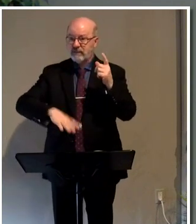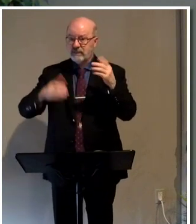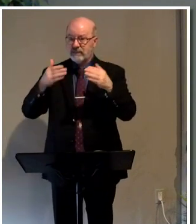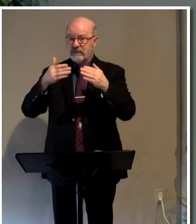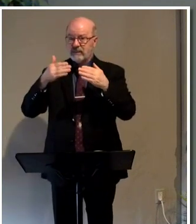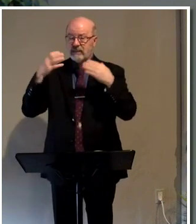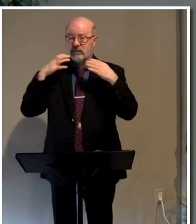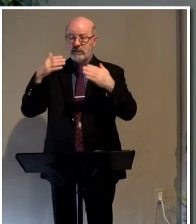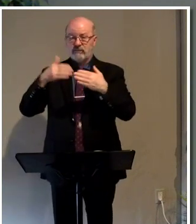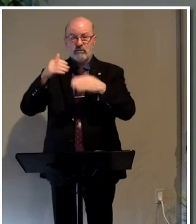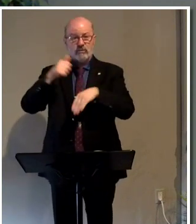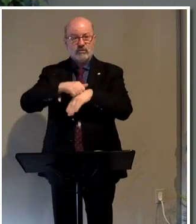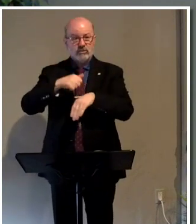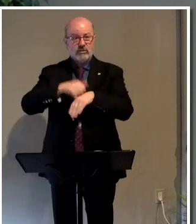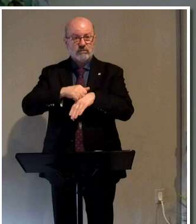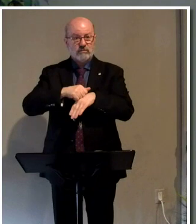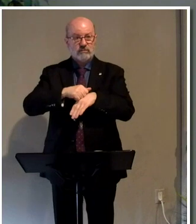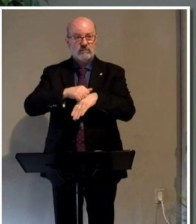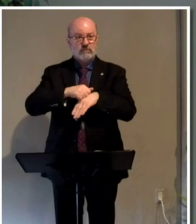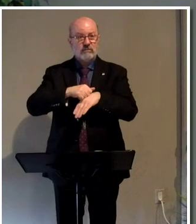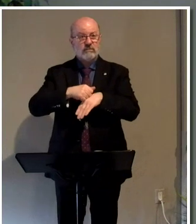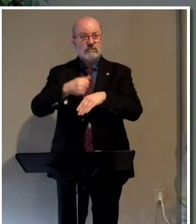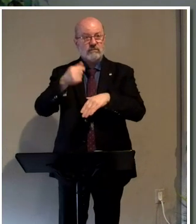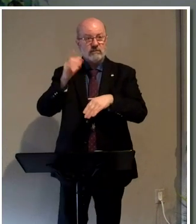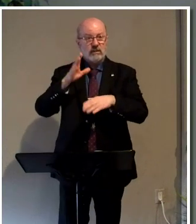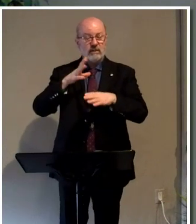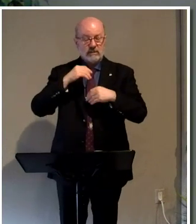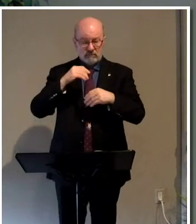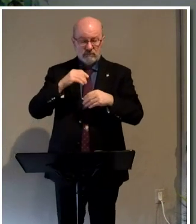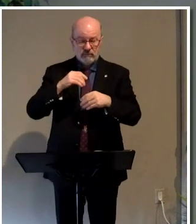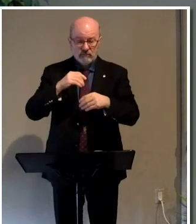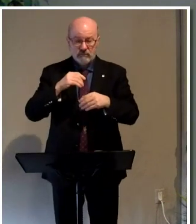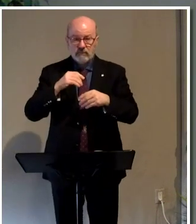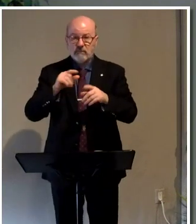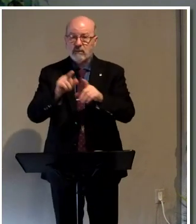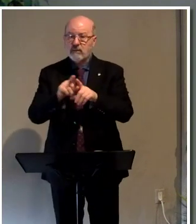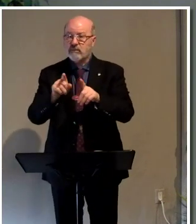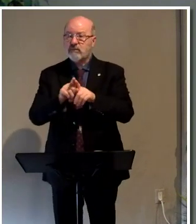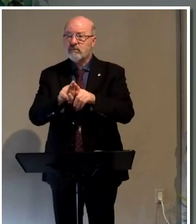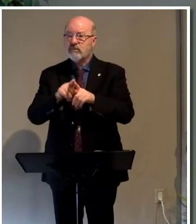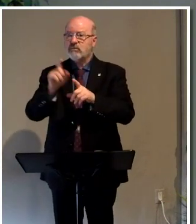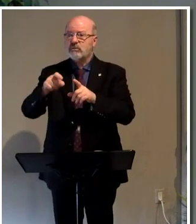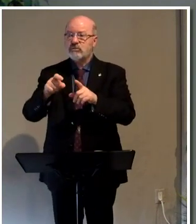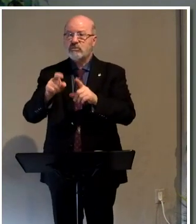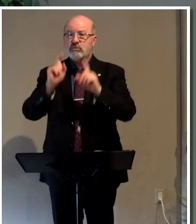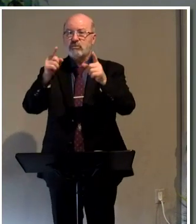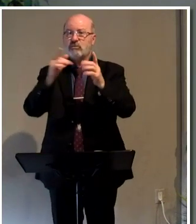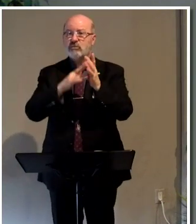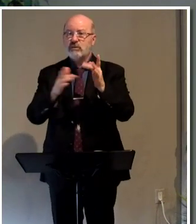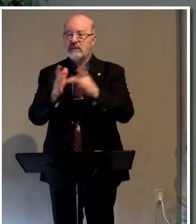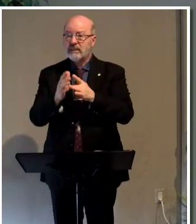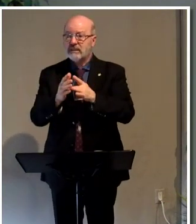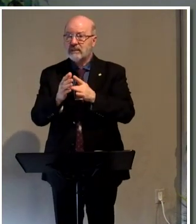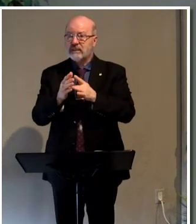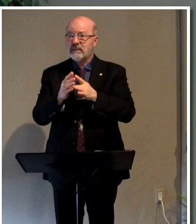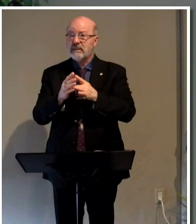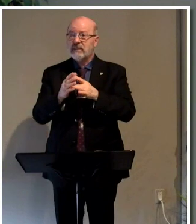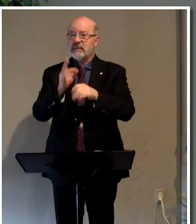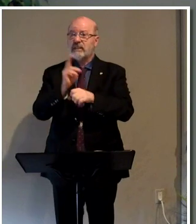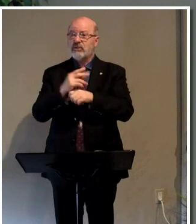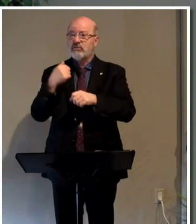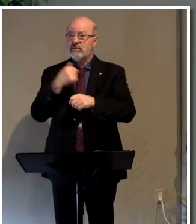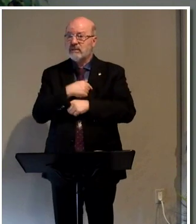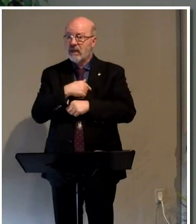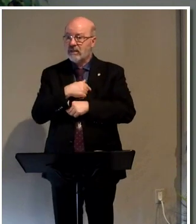cornerstone. I did God. It's acceptable as well. But also, we ought to go to Jesus so that he can use us